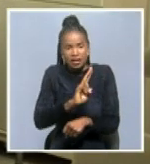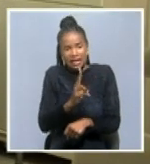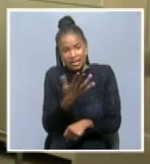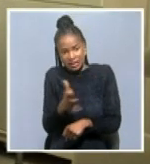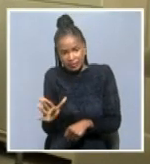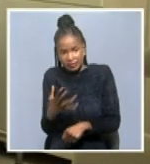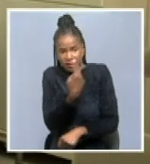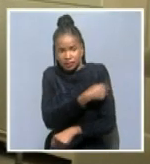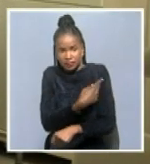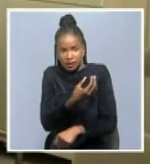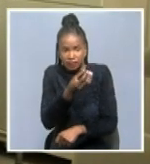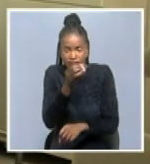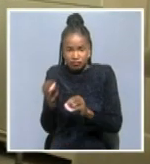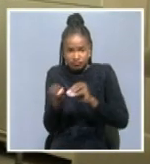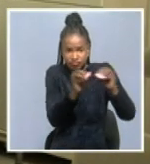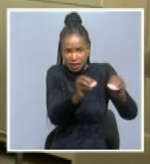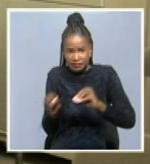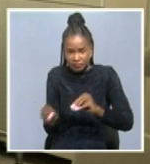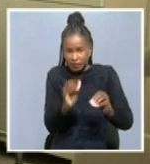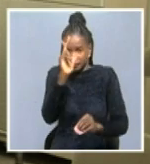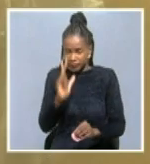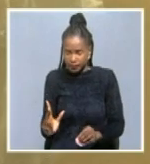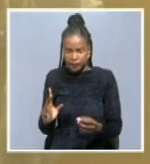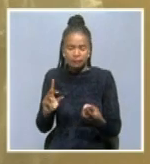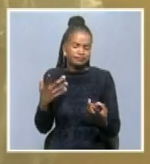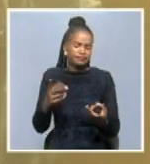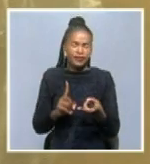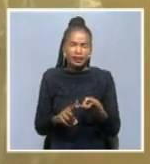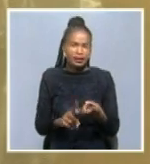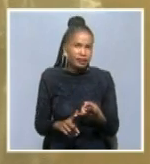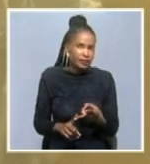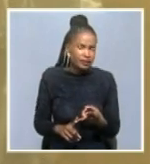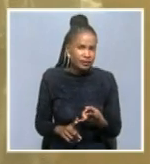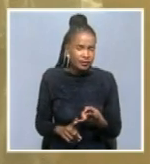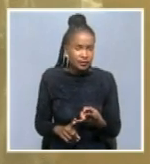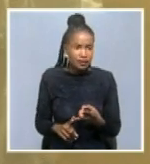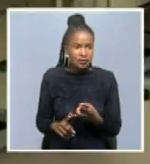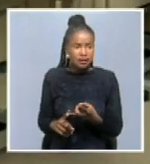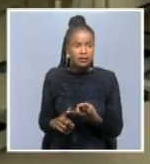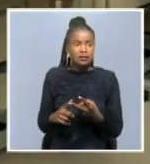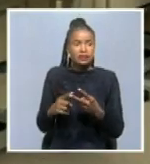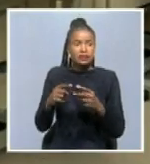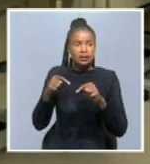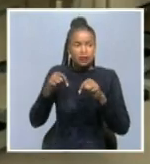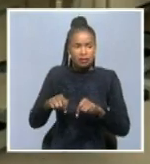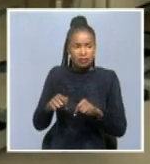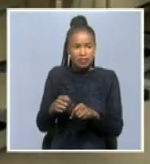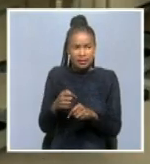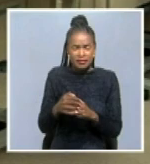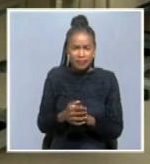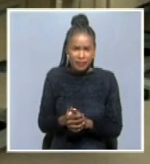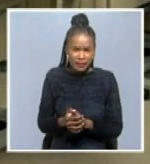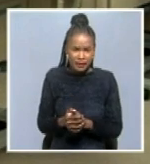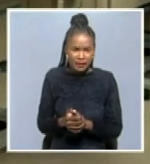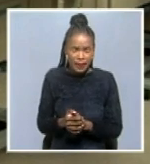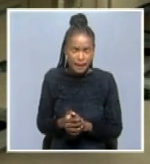we have is that we are just, we just finished, which will be starting from Friday, we've just